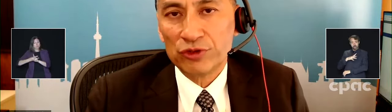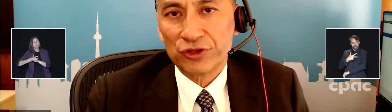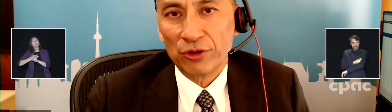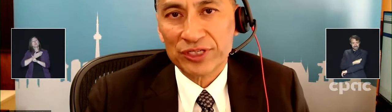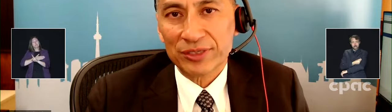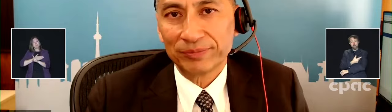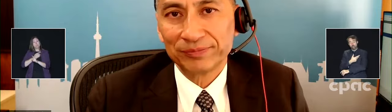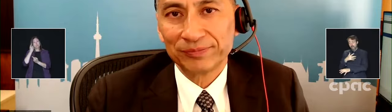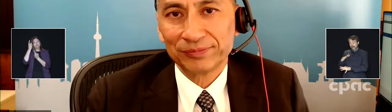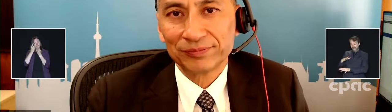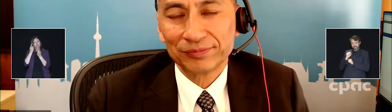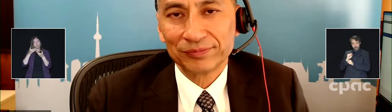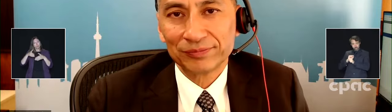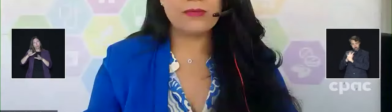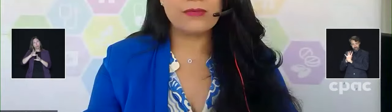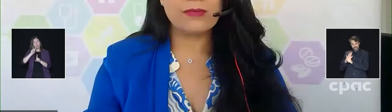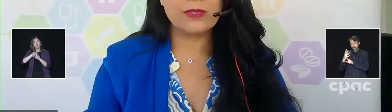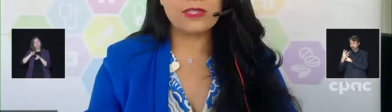booster dose.